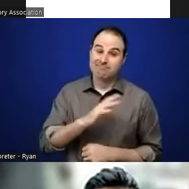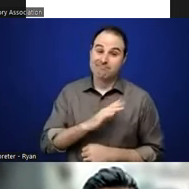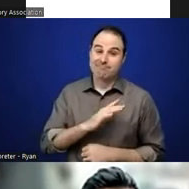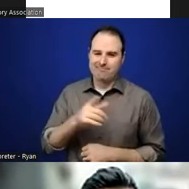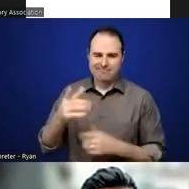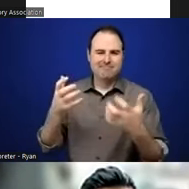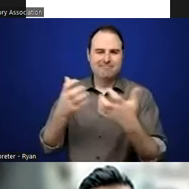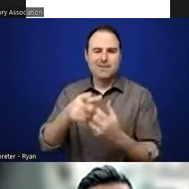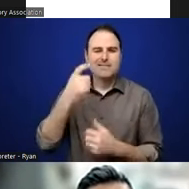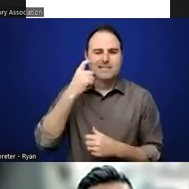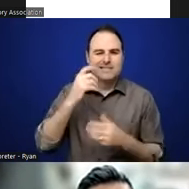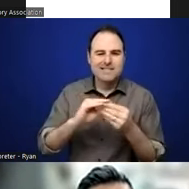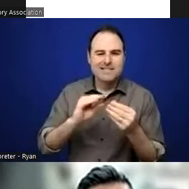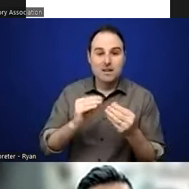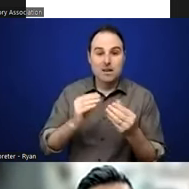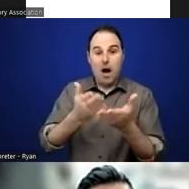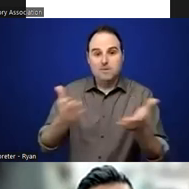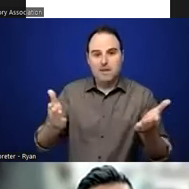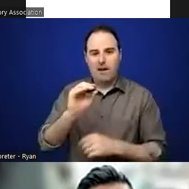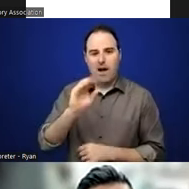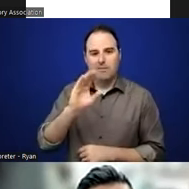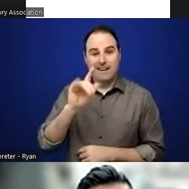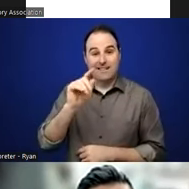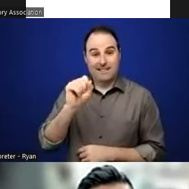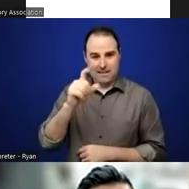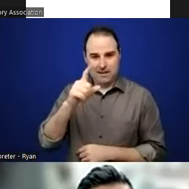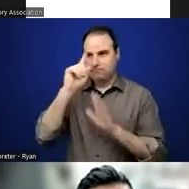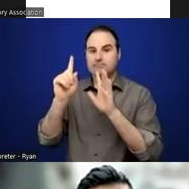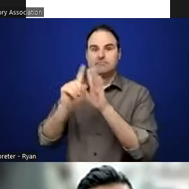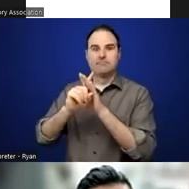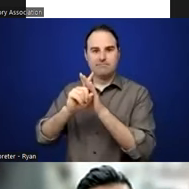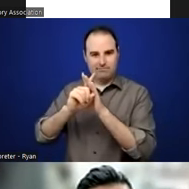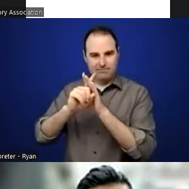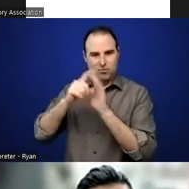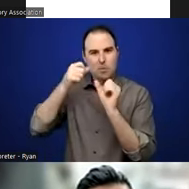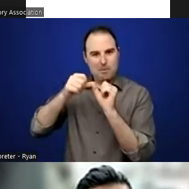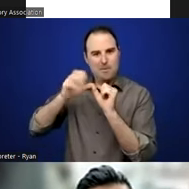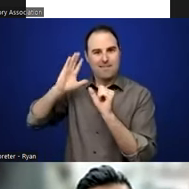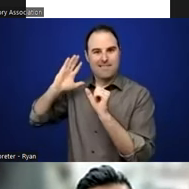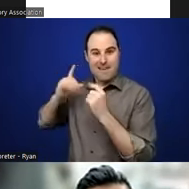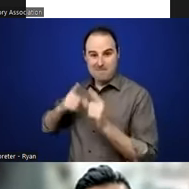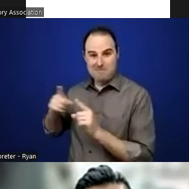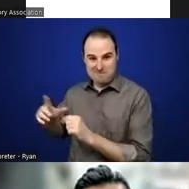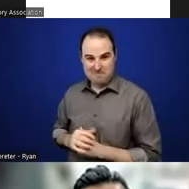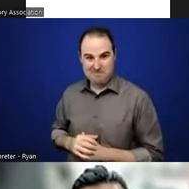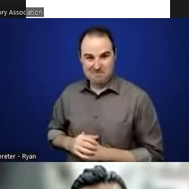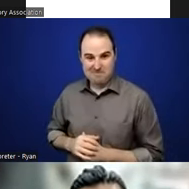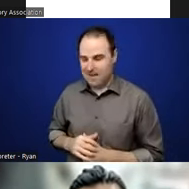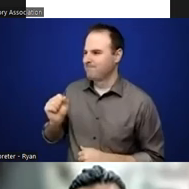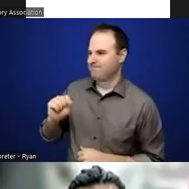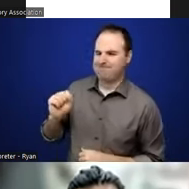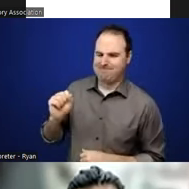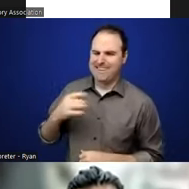create an experience with a story. Yeah. Yeah. Yeah. I love that. Right. Of like,